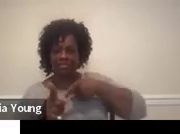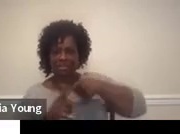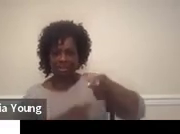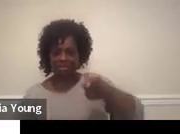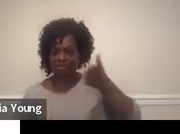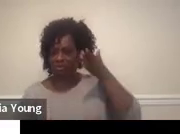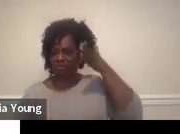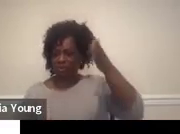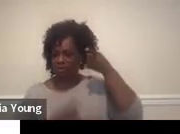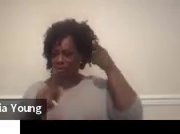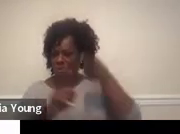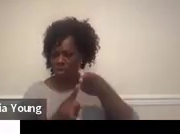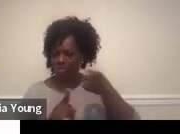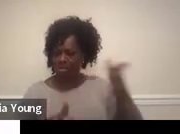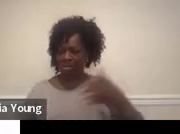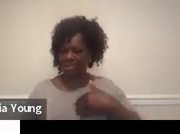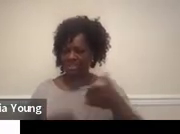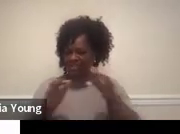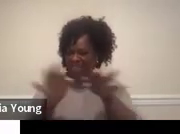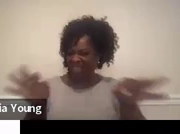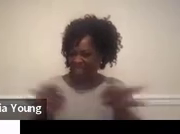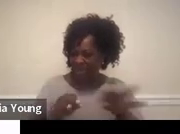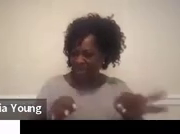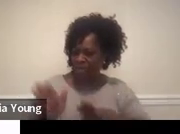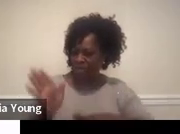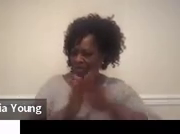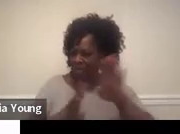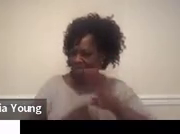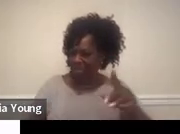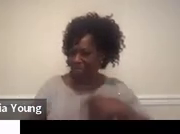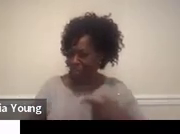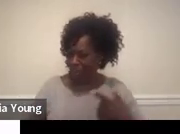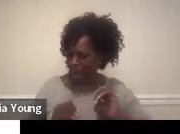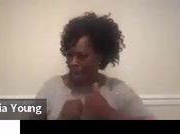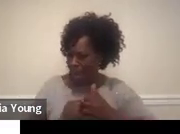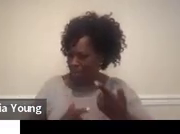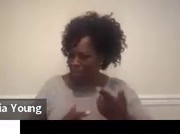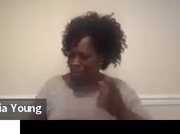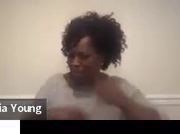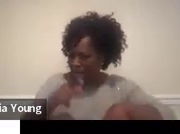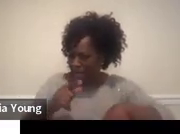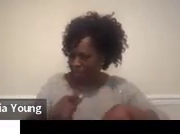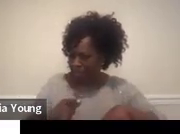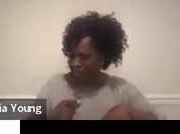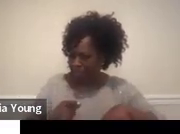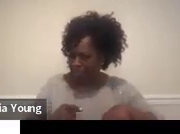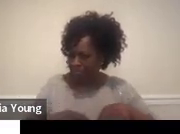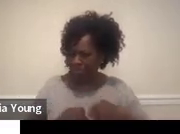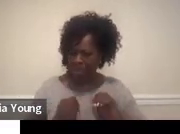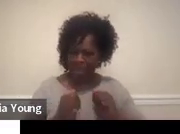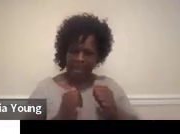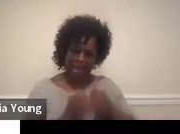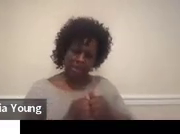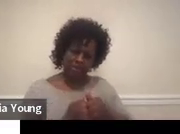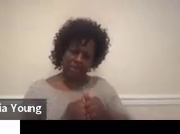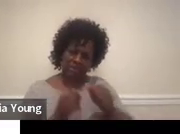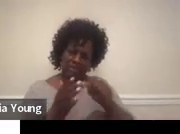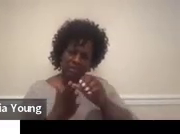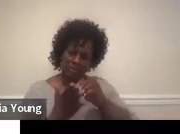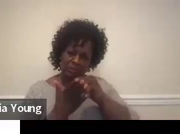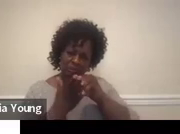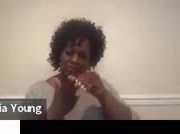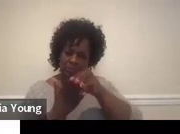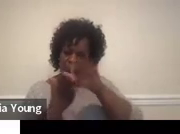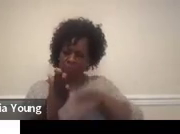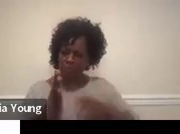language status? So that's a really great question. So I would ask, how does the child communicate? Can